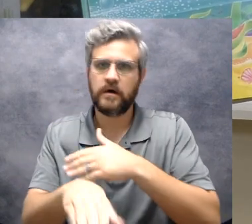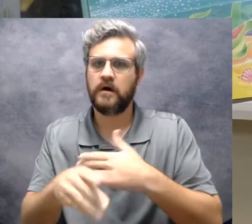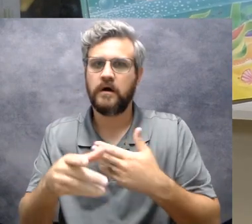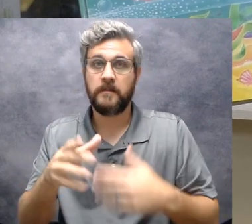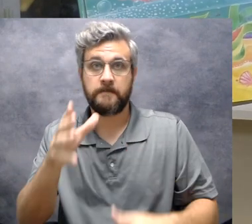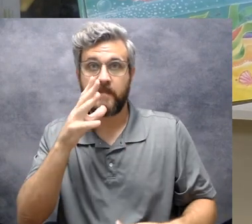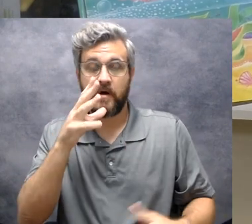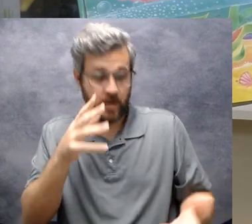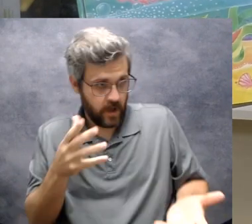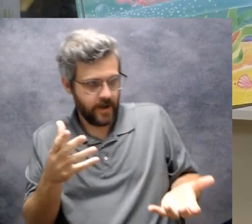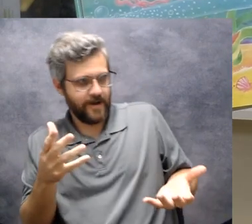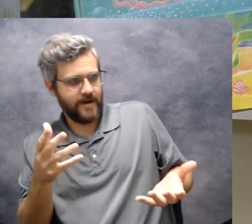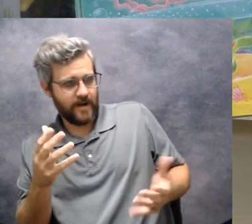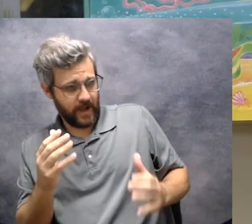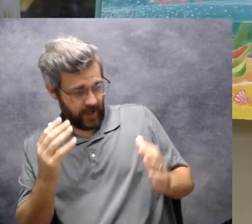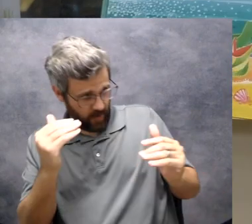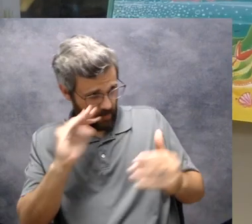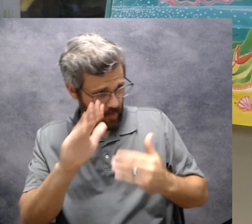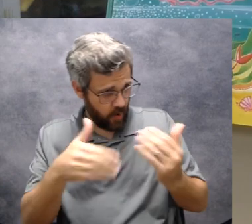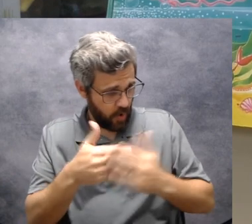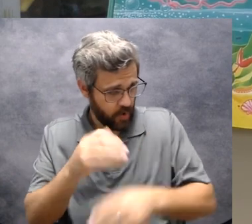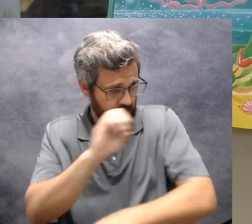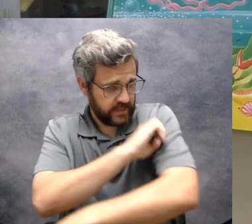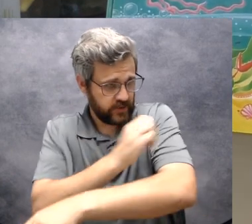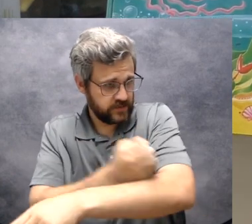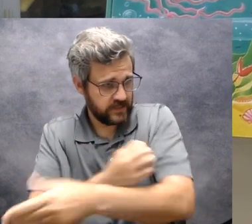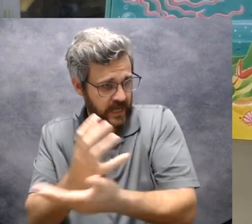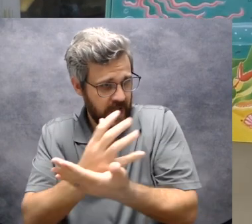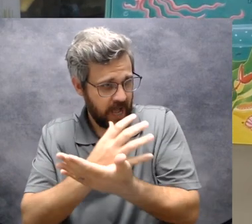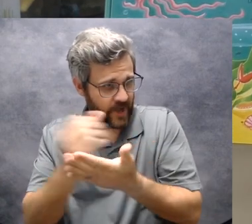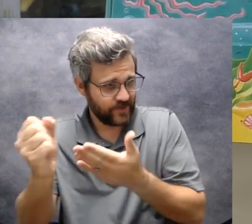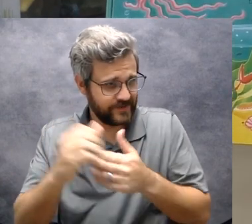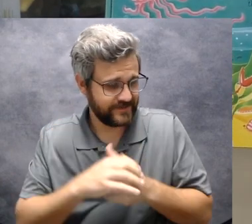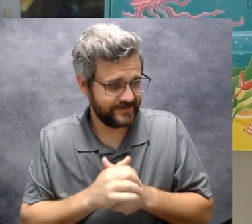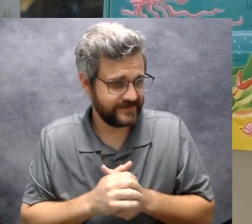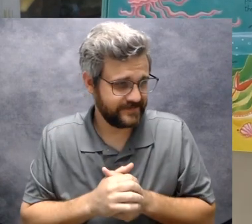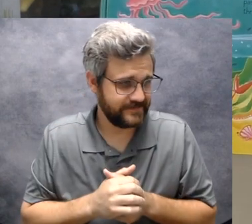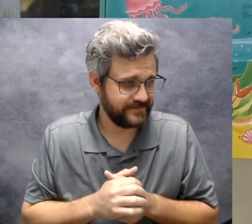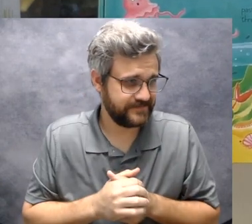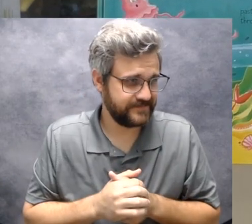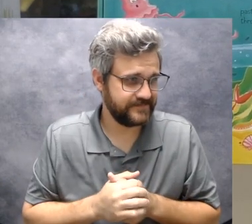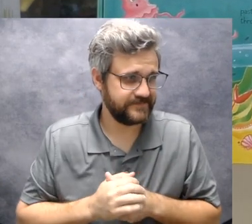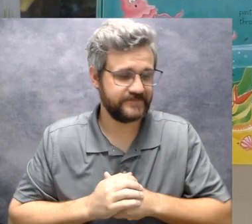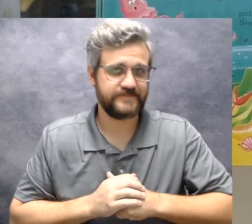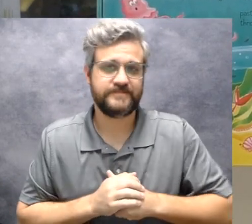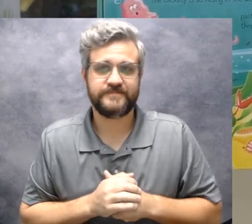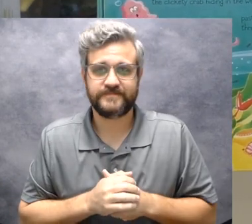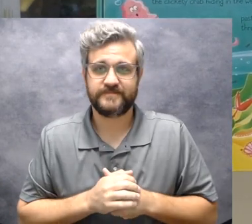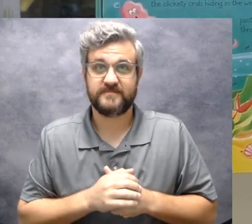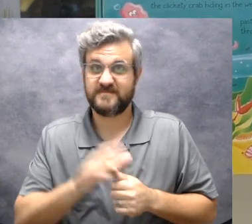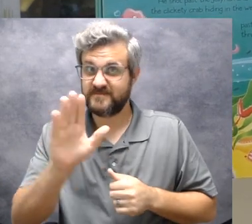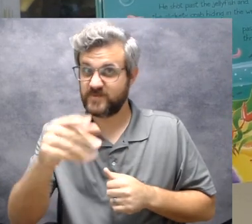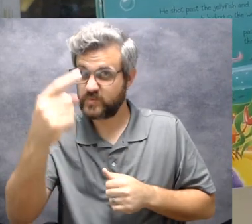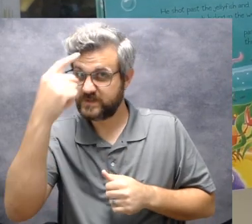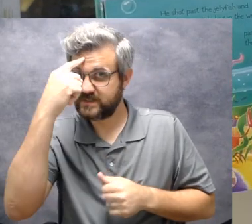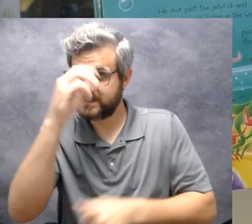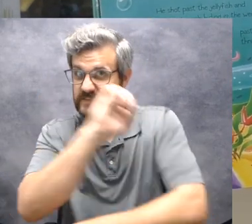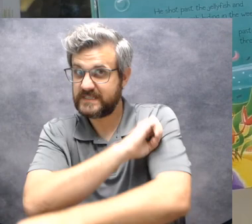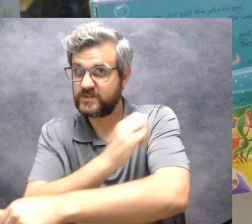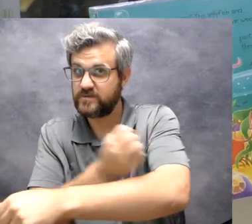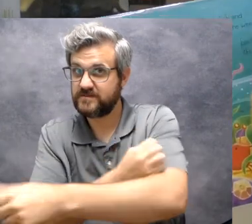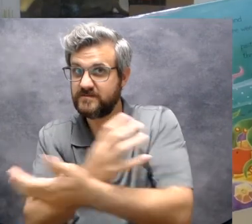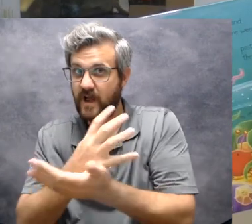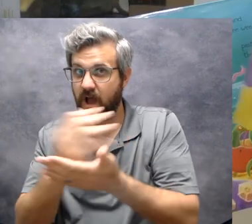you used up all that energy he said he said mom you think he has